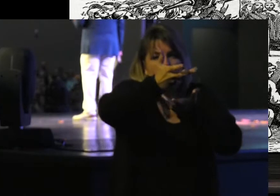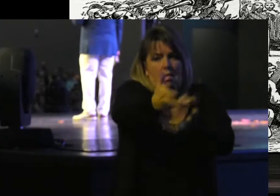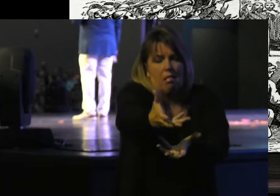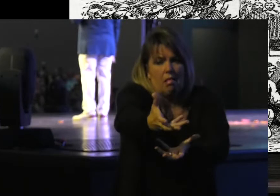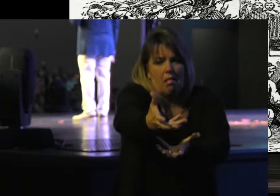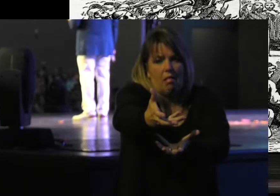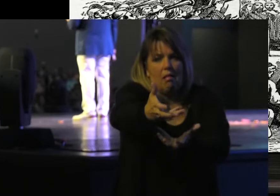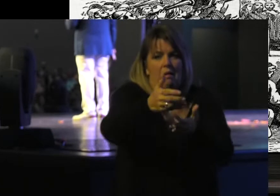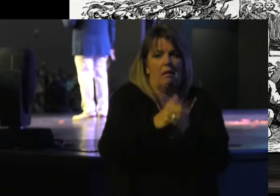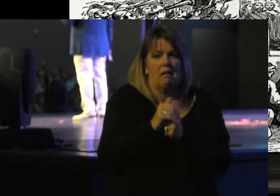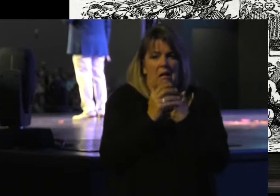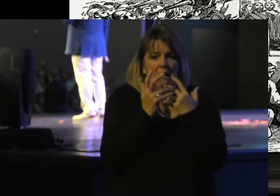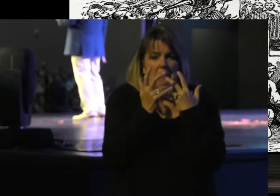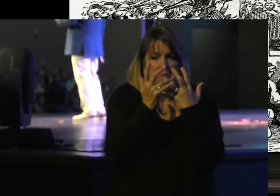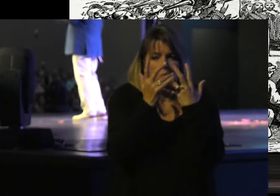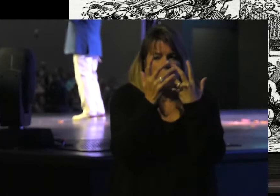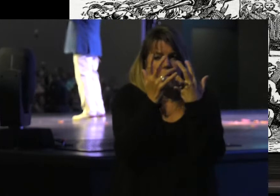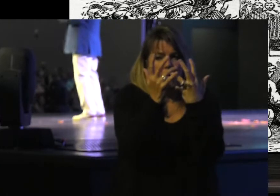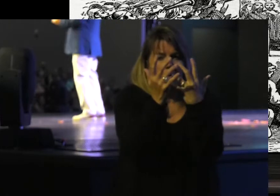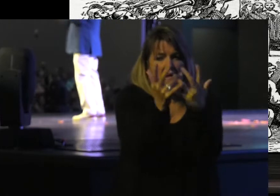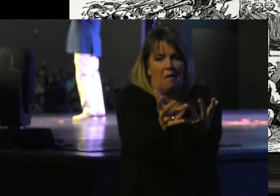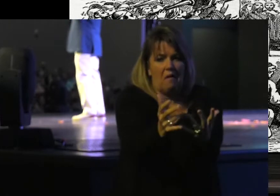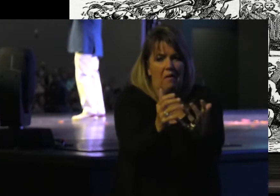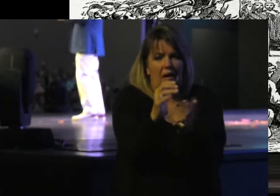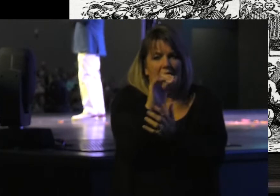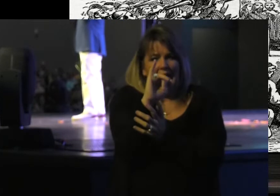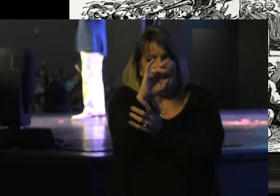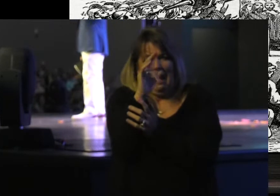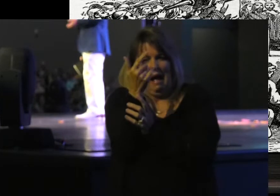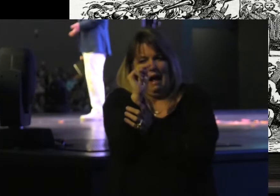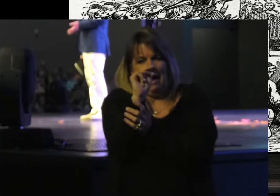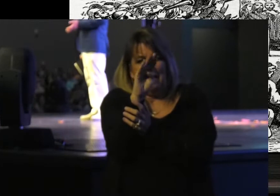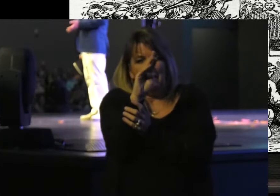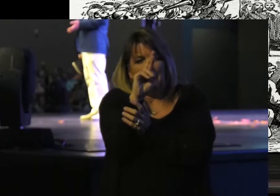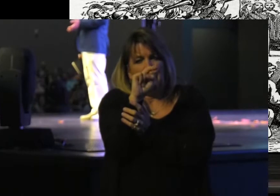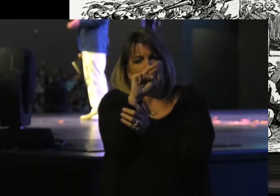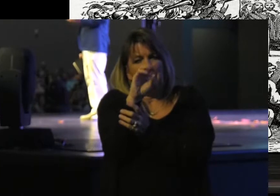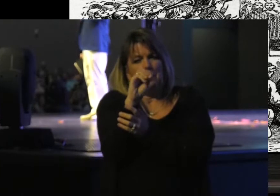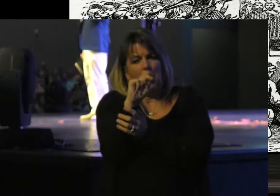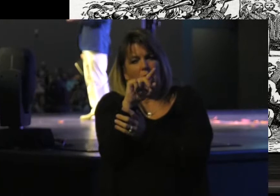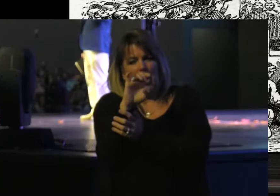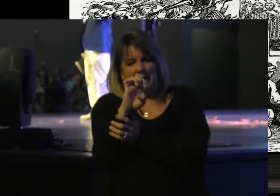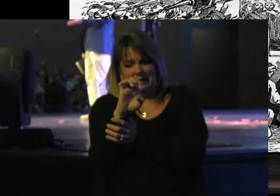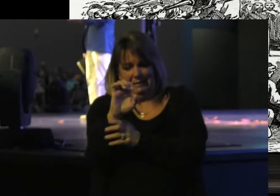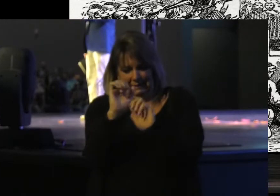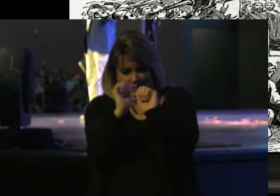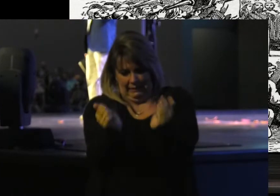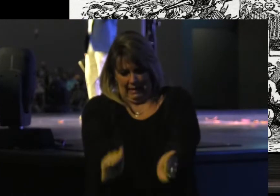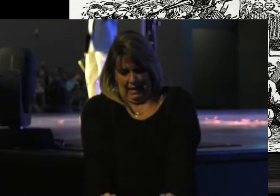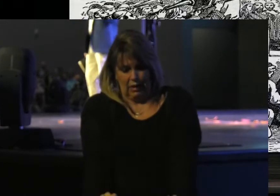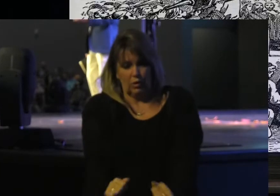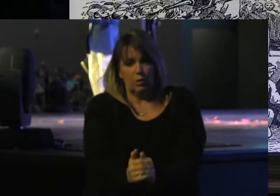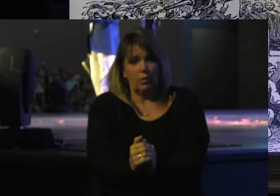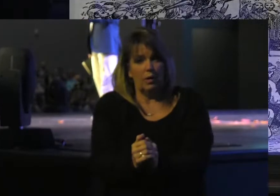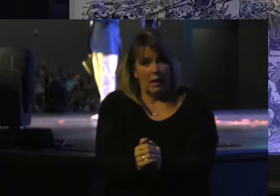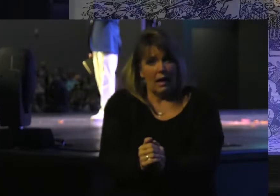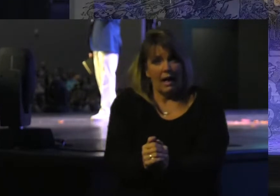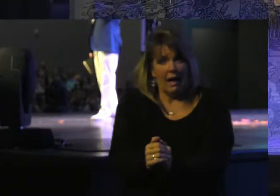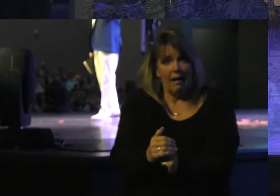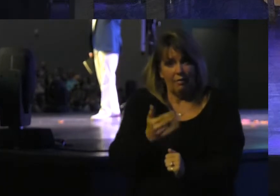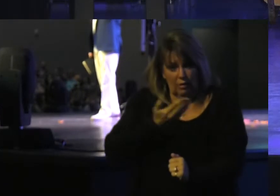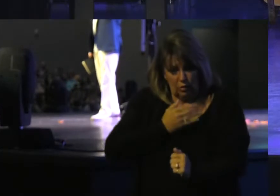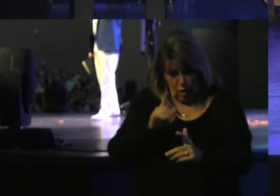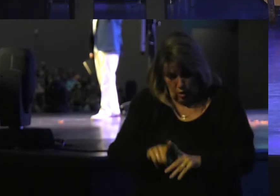fastly burning Cast iron bronze statue. And the moment the child Would begin to suffer